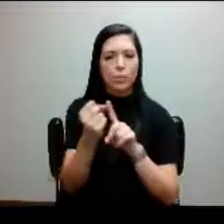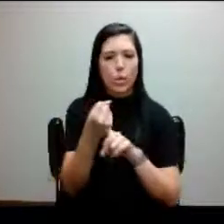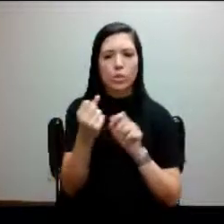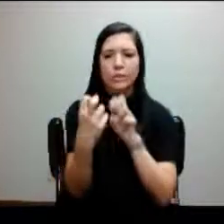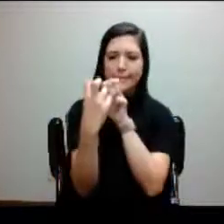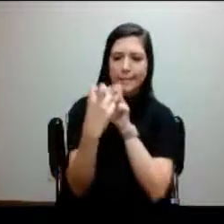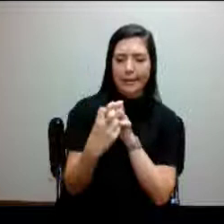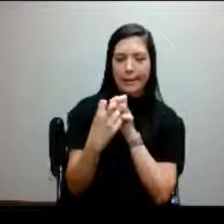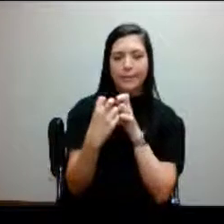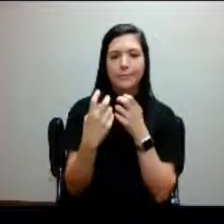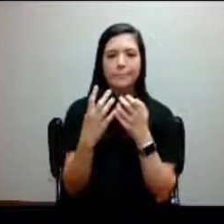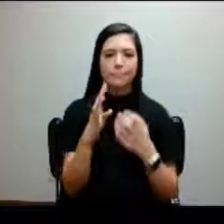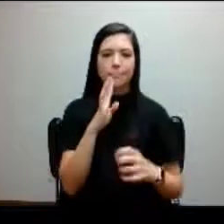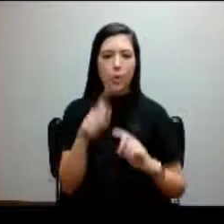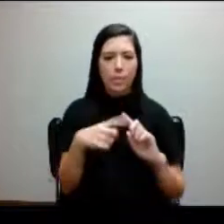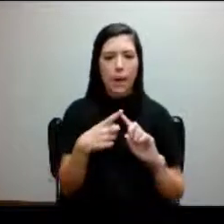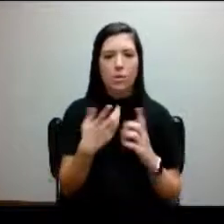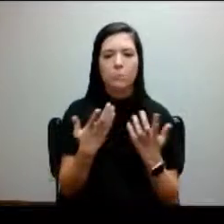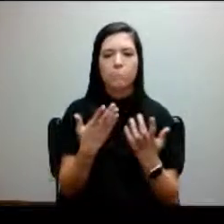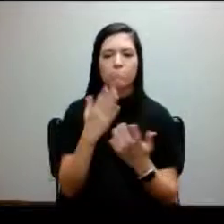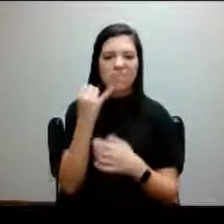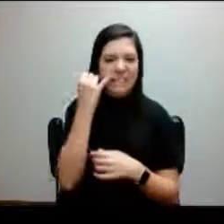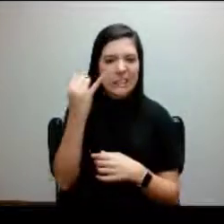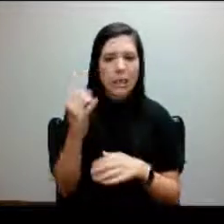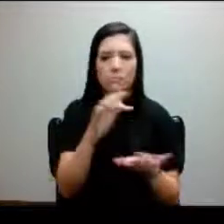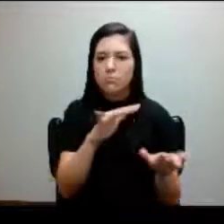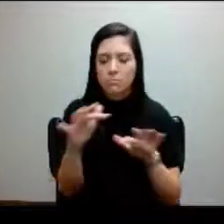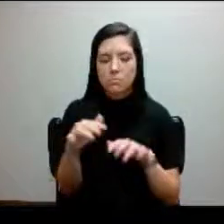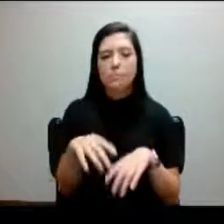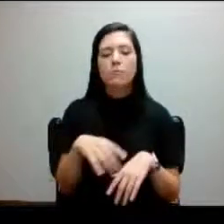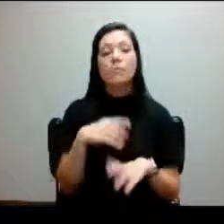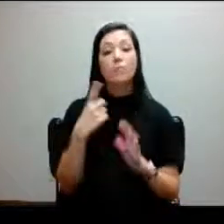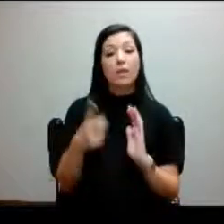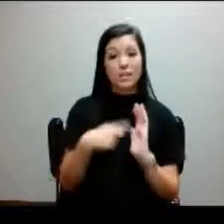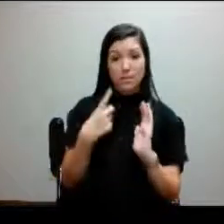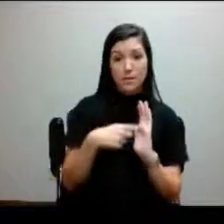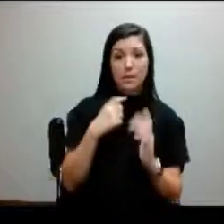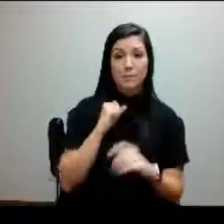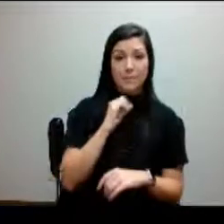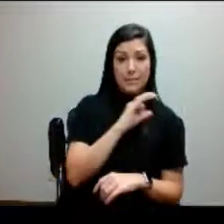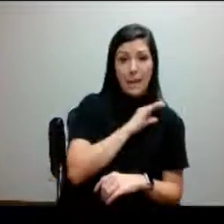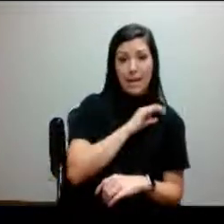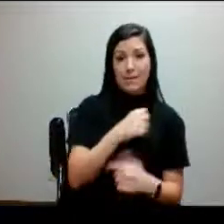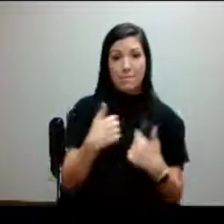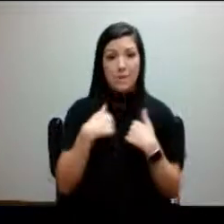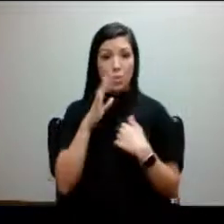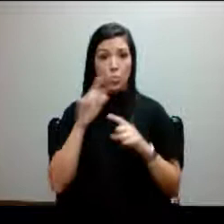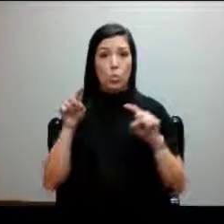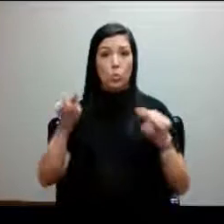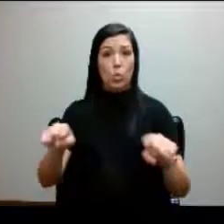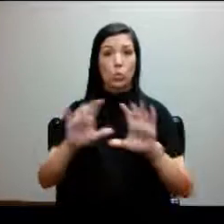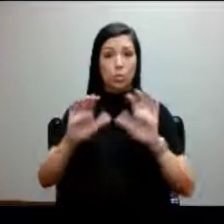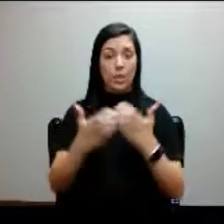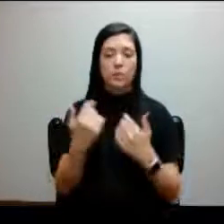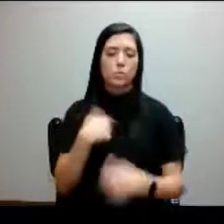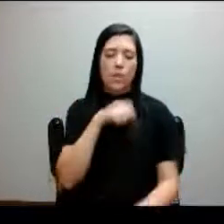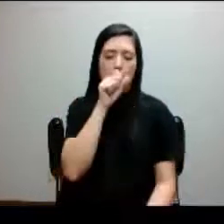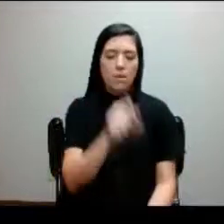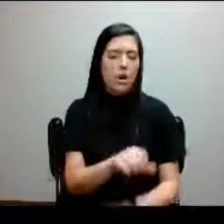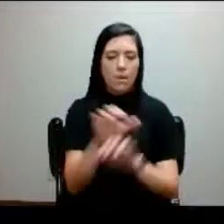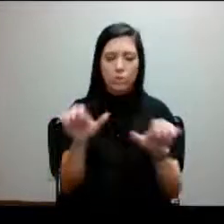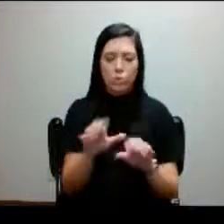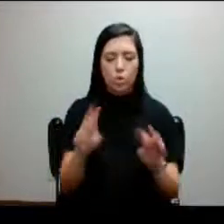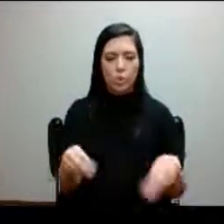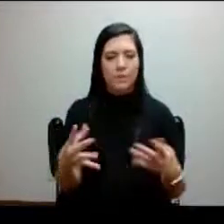get a idea or sometimes the staff and I will go to classes which we love to do. gives the student the